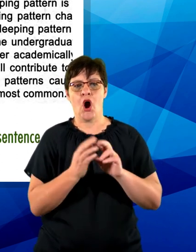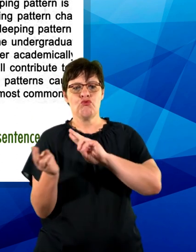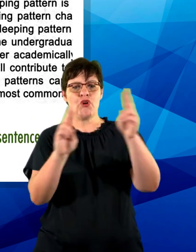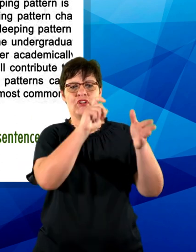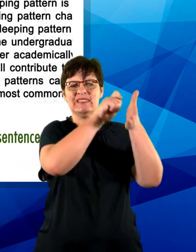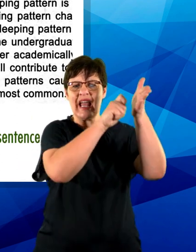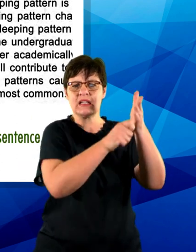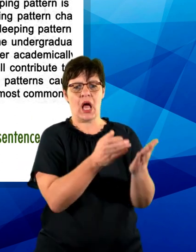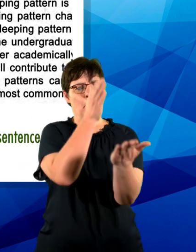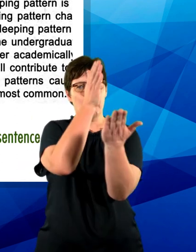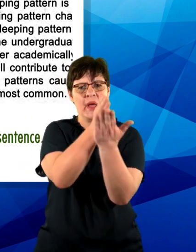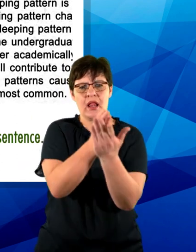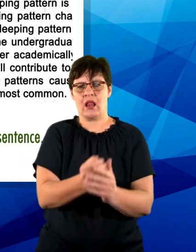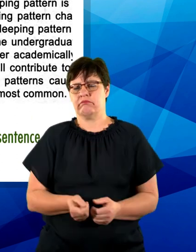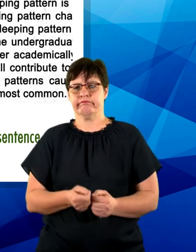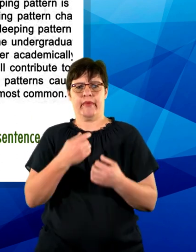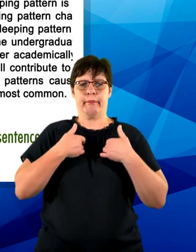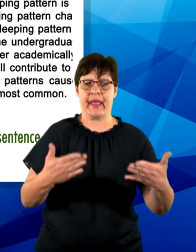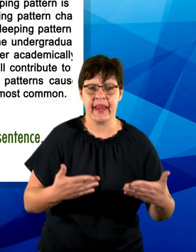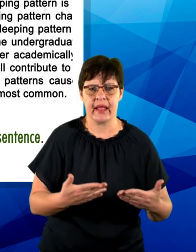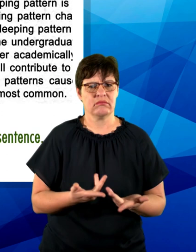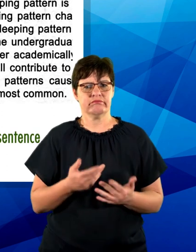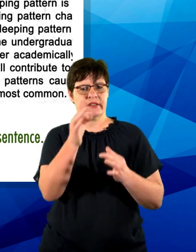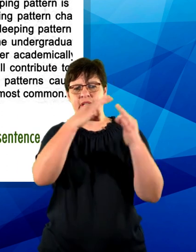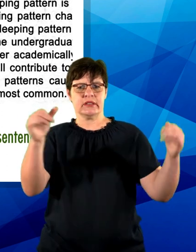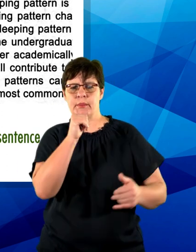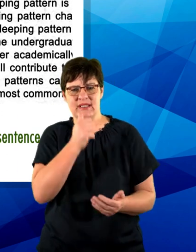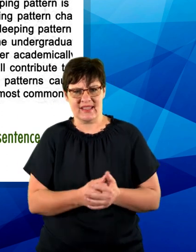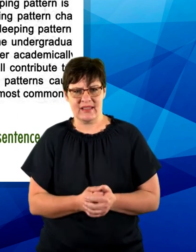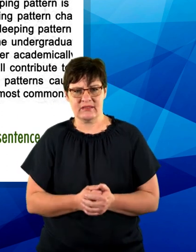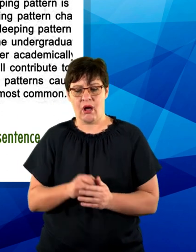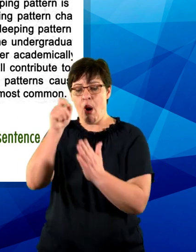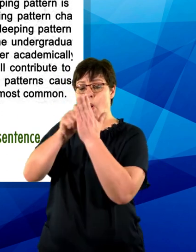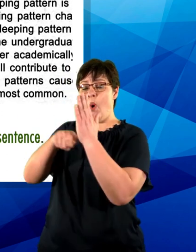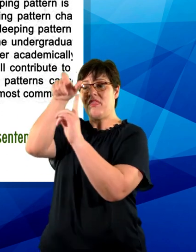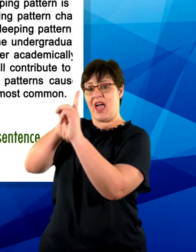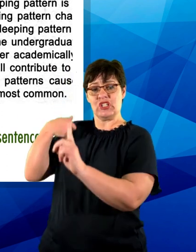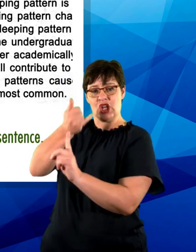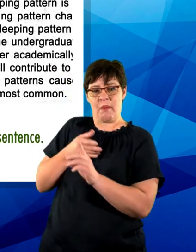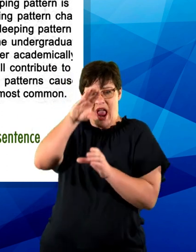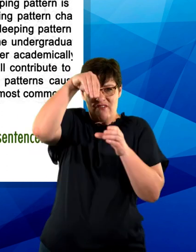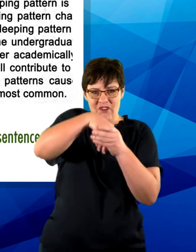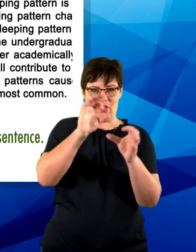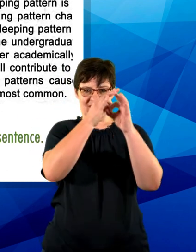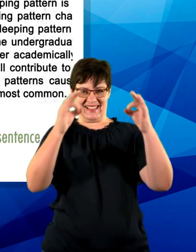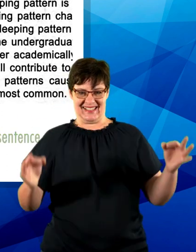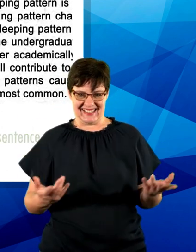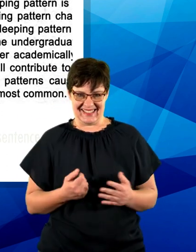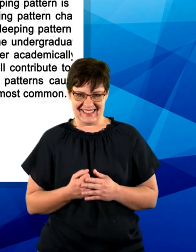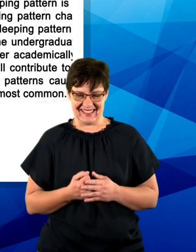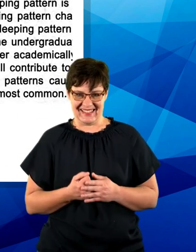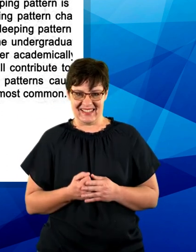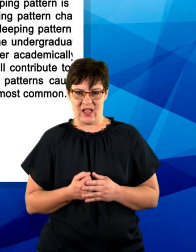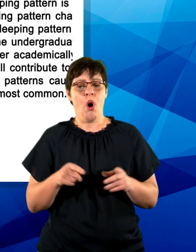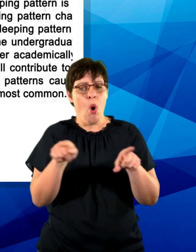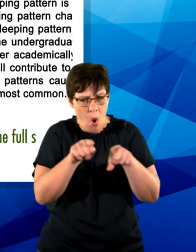or in the middle of a sentence. In these cases, the author's surname usually forms part of the sentence. A text